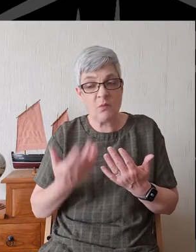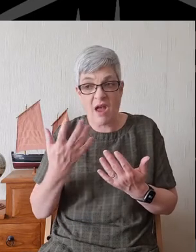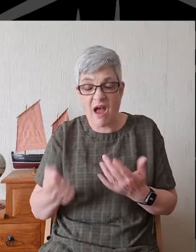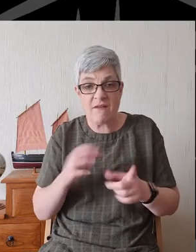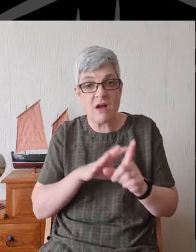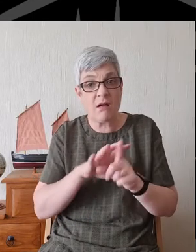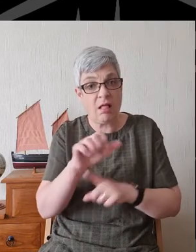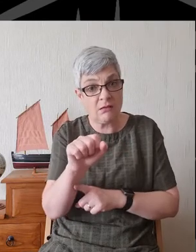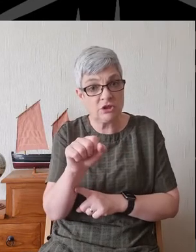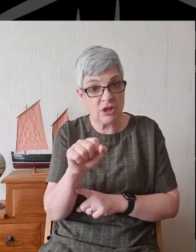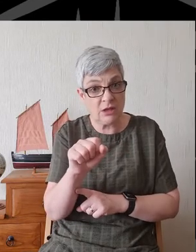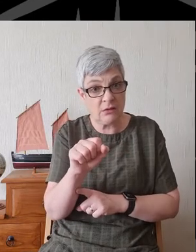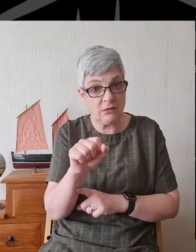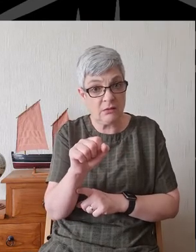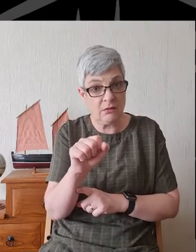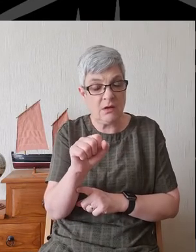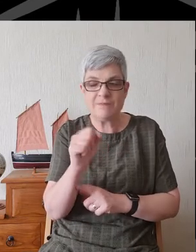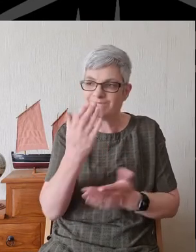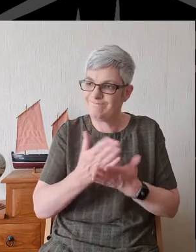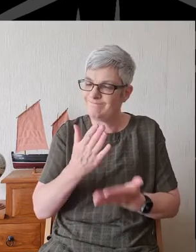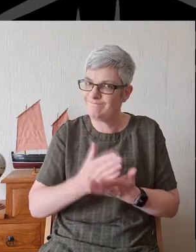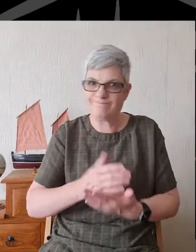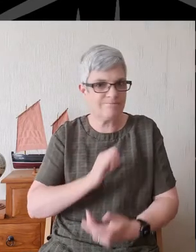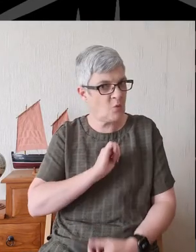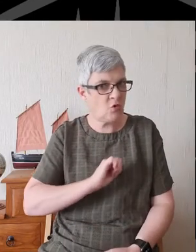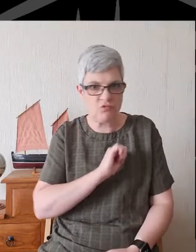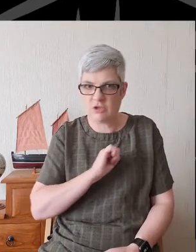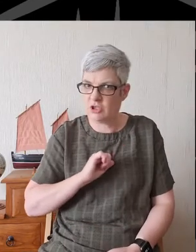a culture that is certainly not Christian,